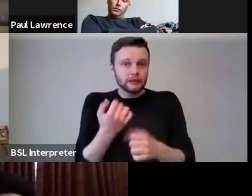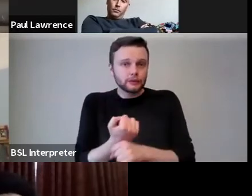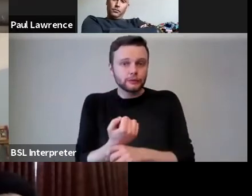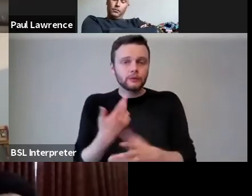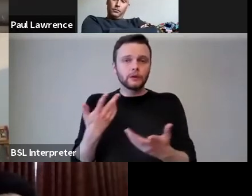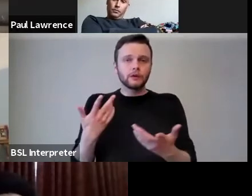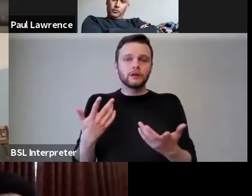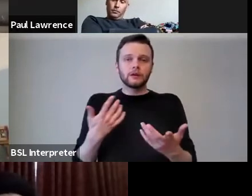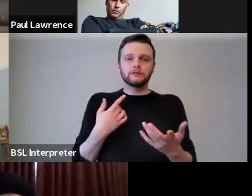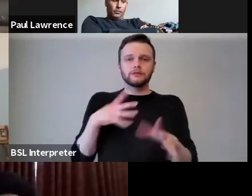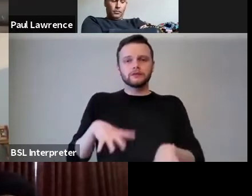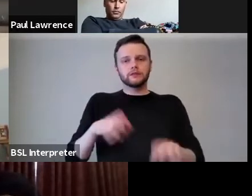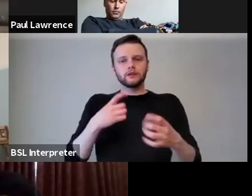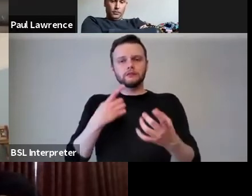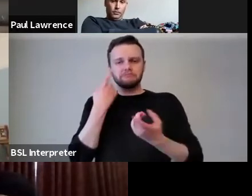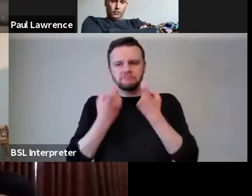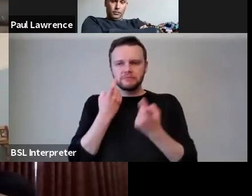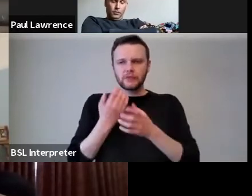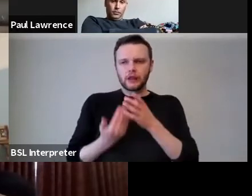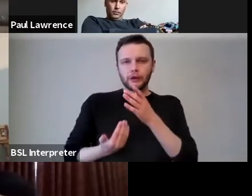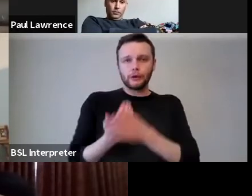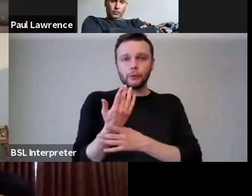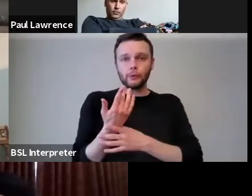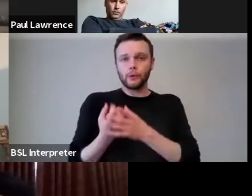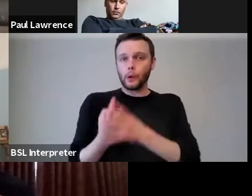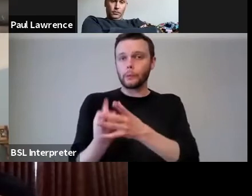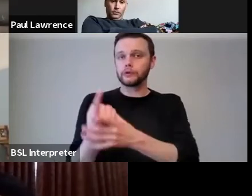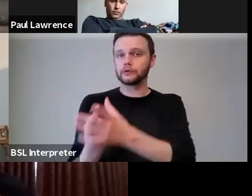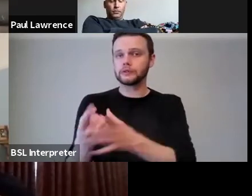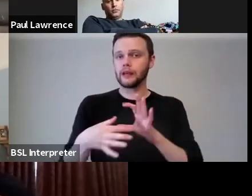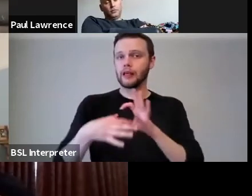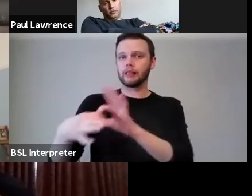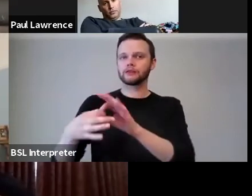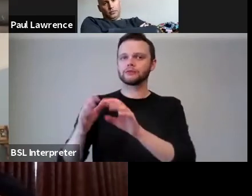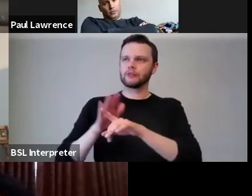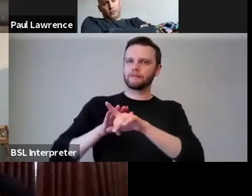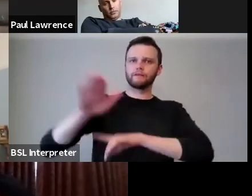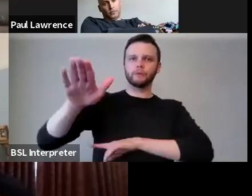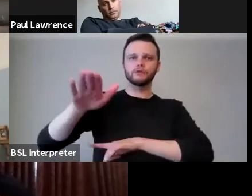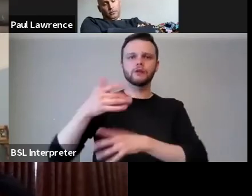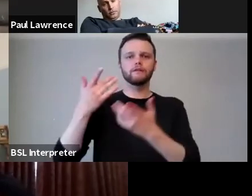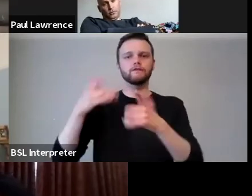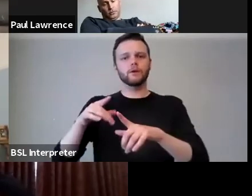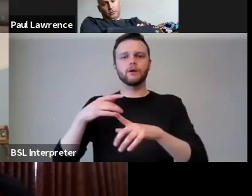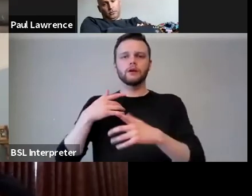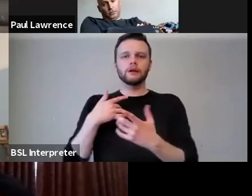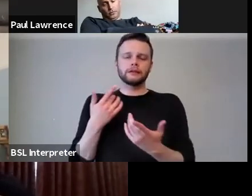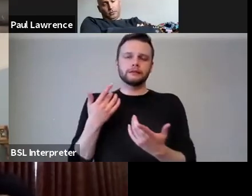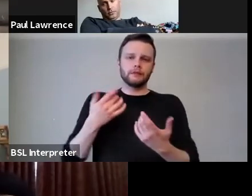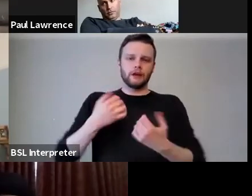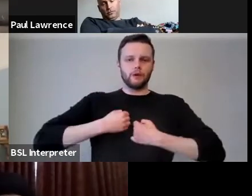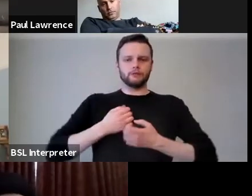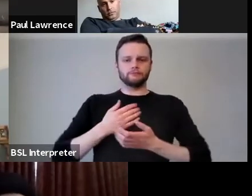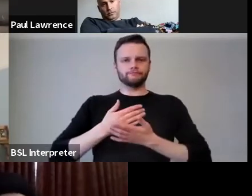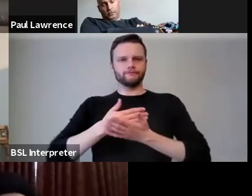to look at new opportunities in relation to the future, in terms of our shared